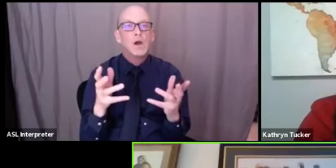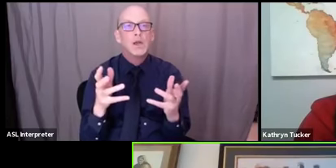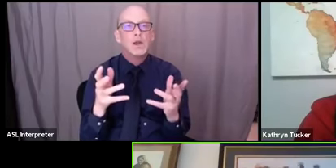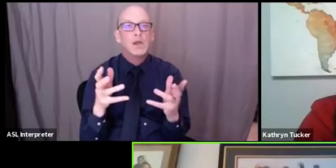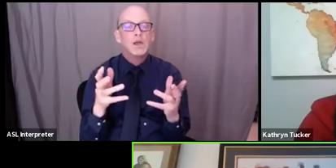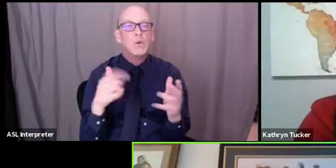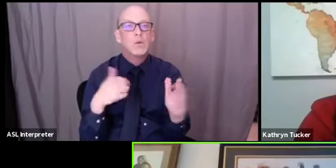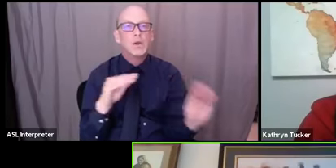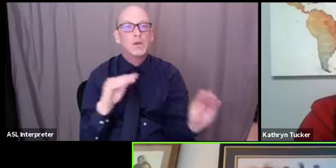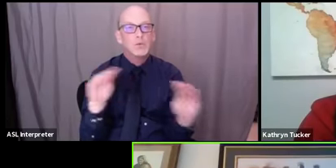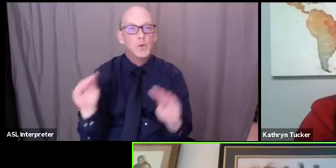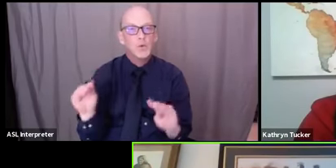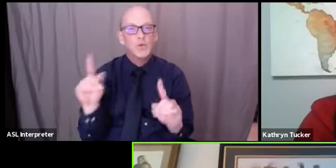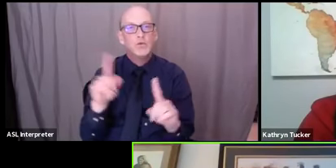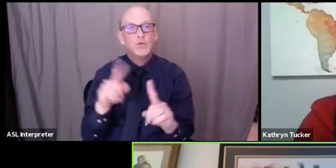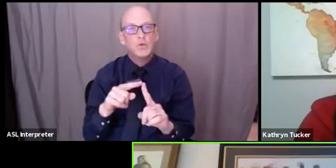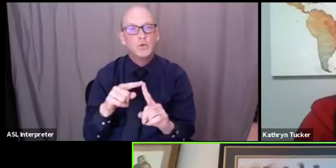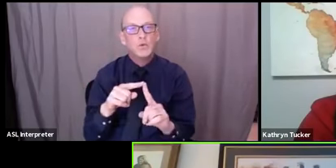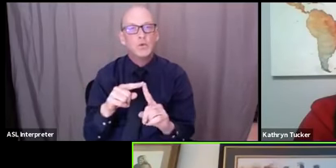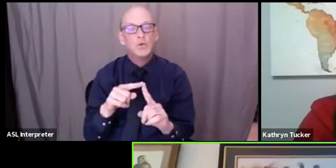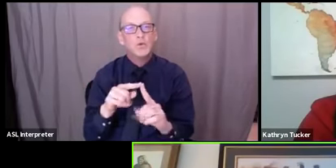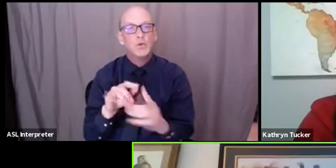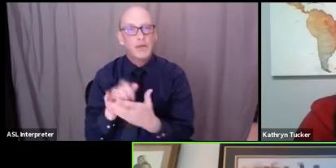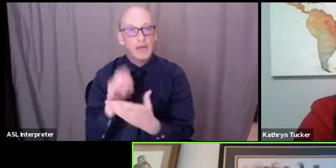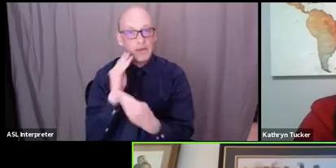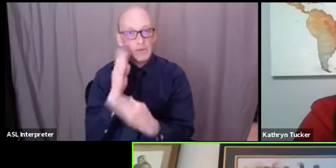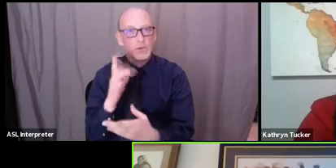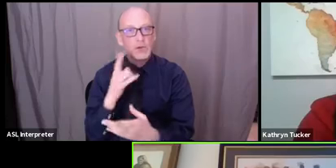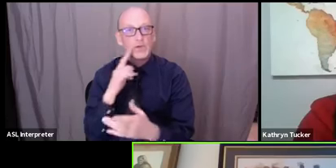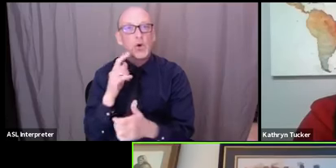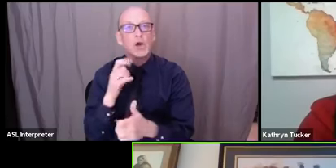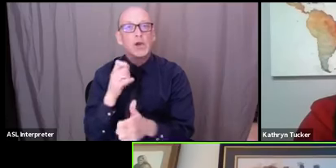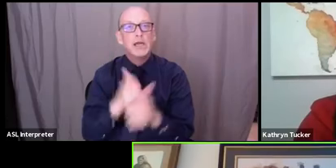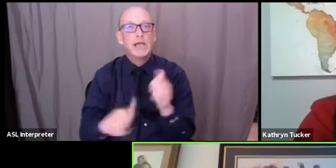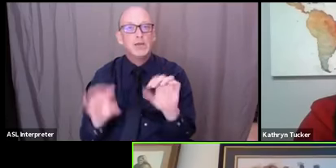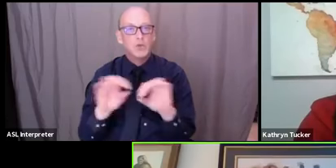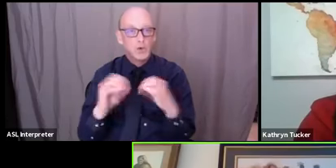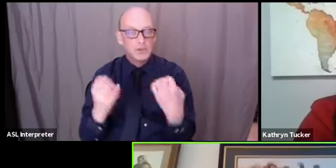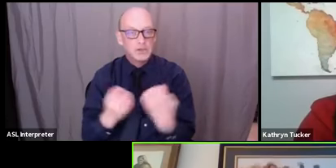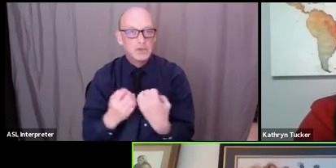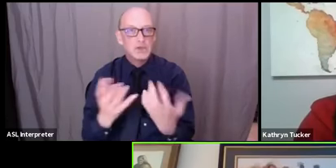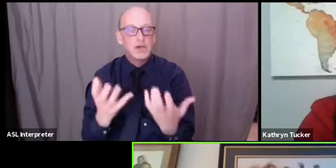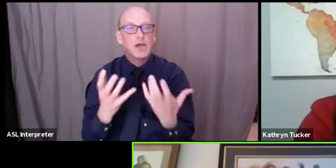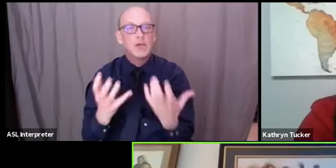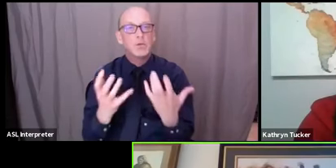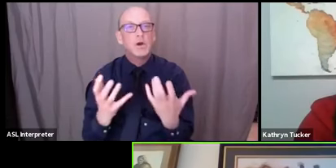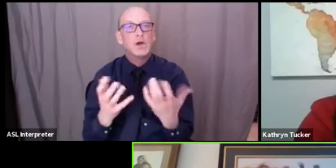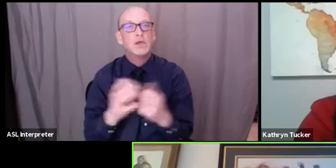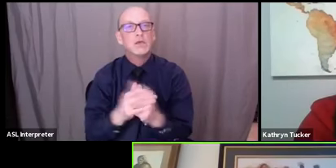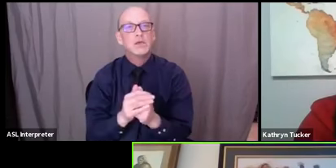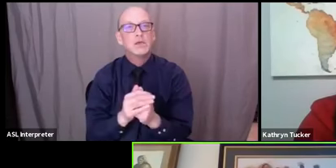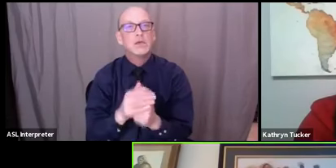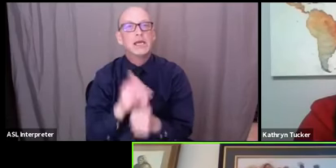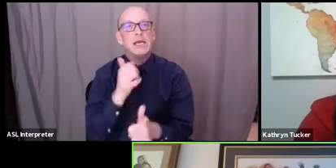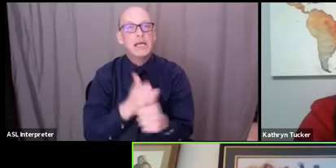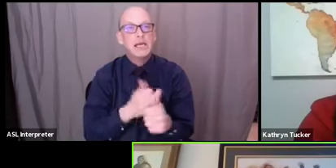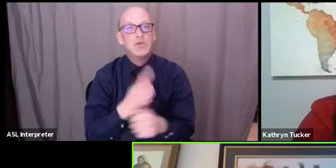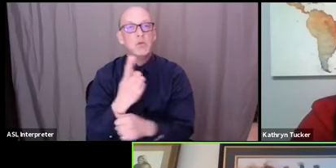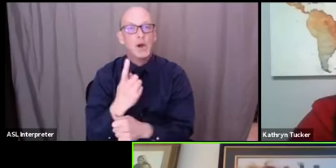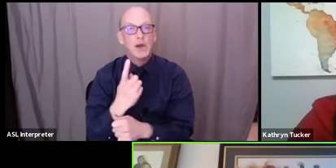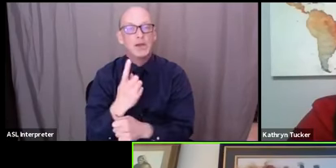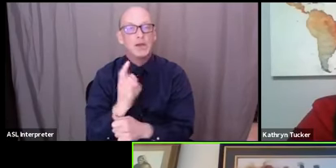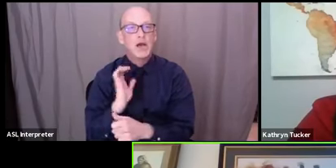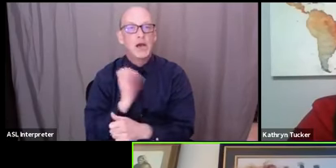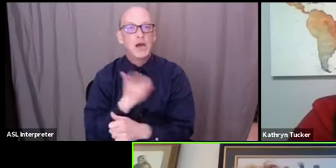move into the contact information for each of these um organizations i'd like to give each one of